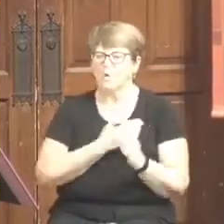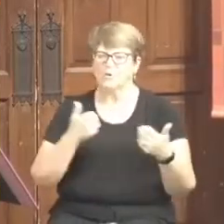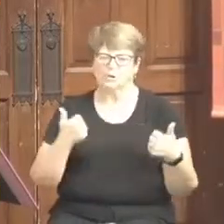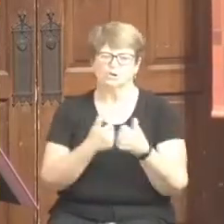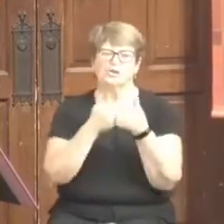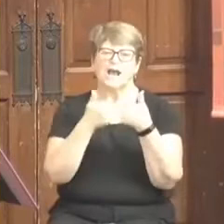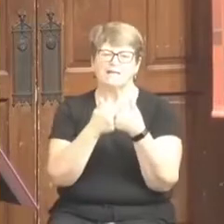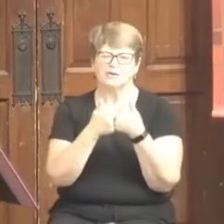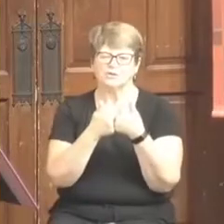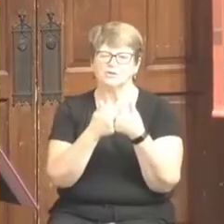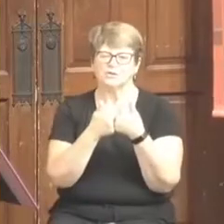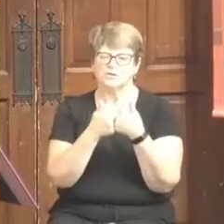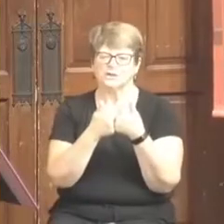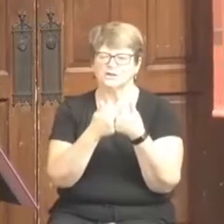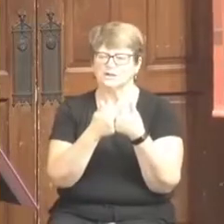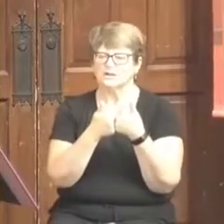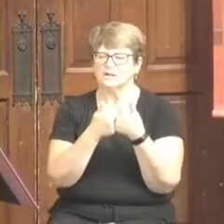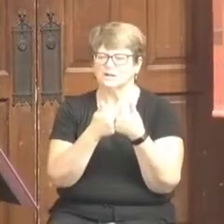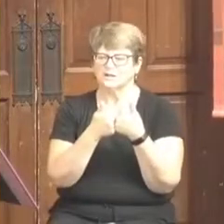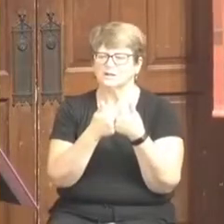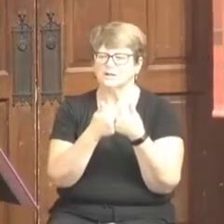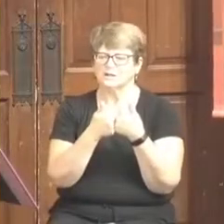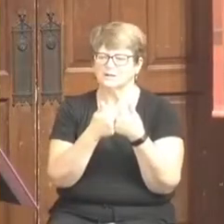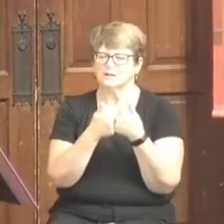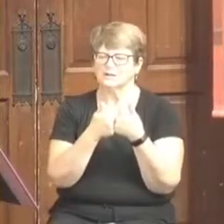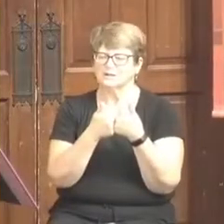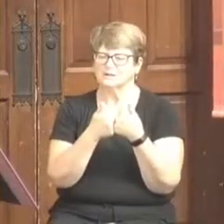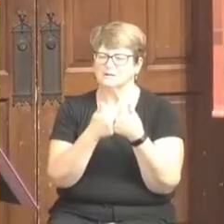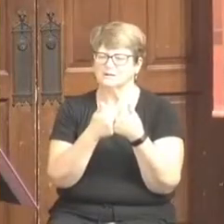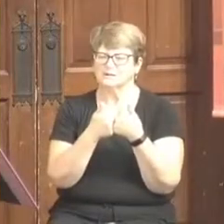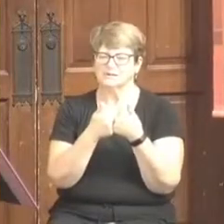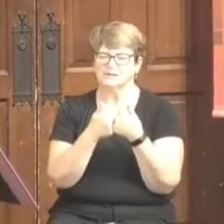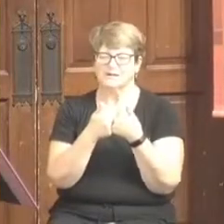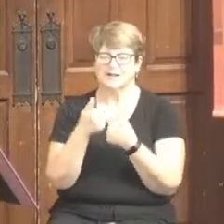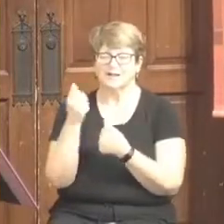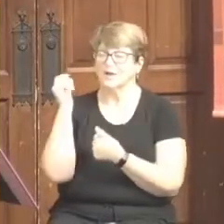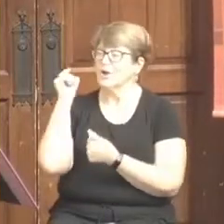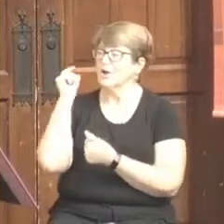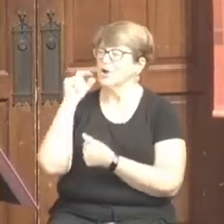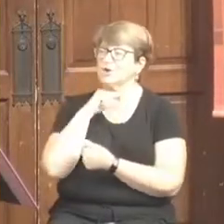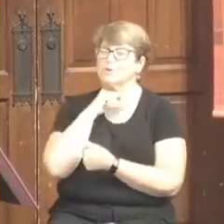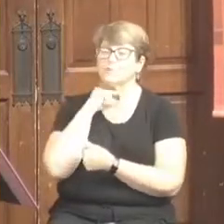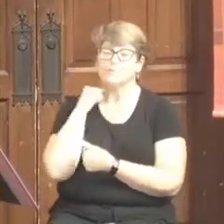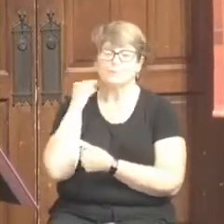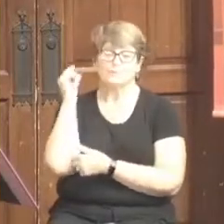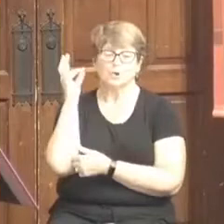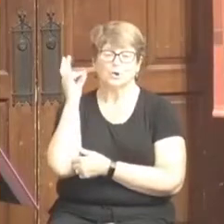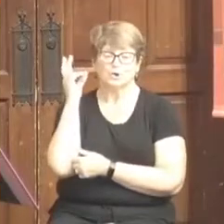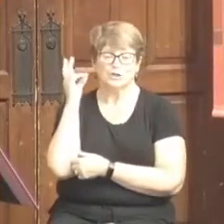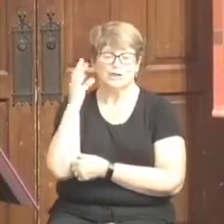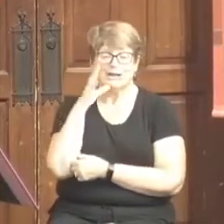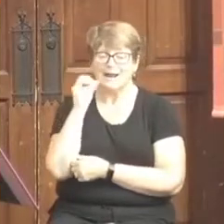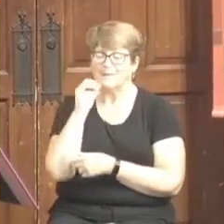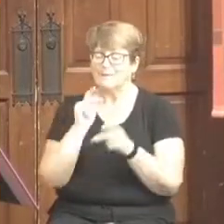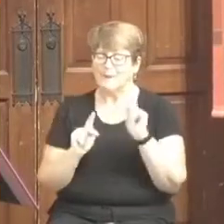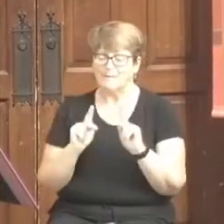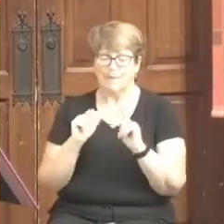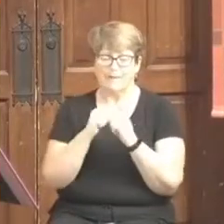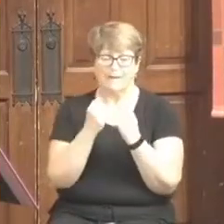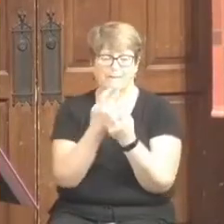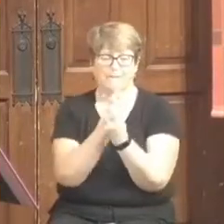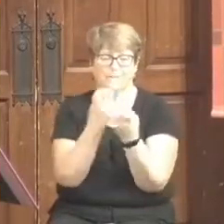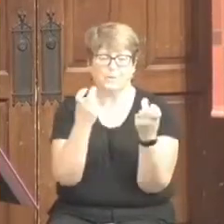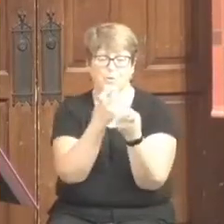Methodist Church is that clergy and people in the pews do not speak the